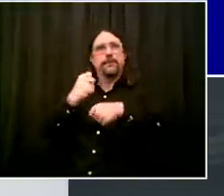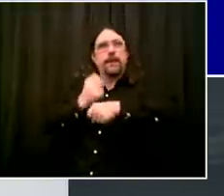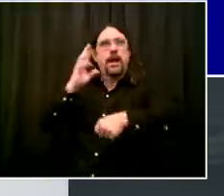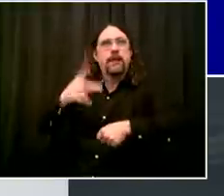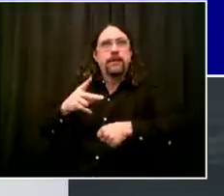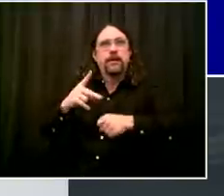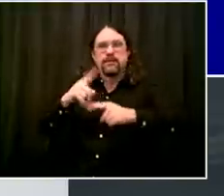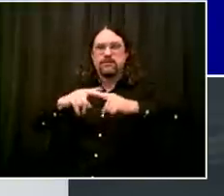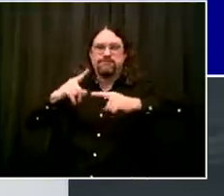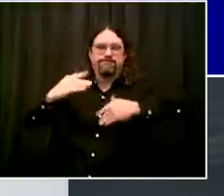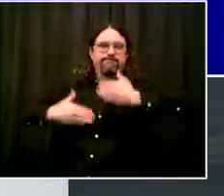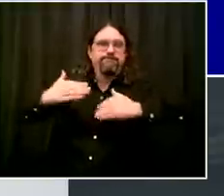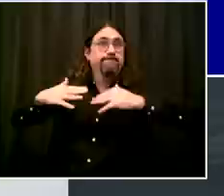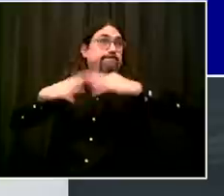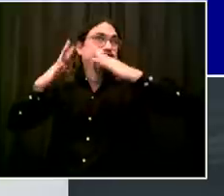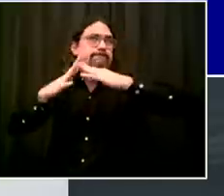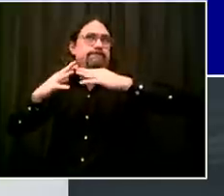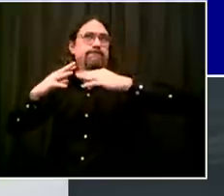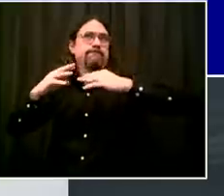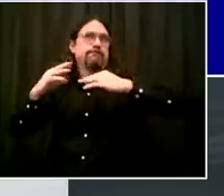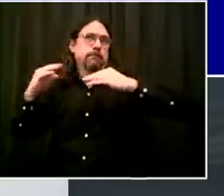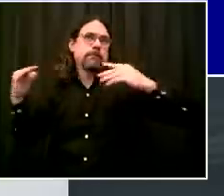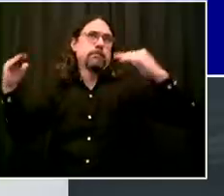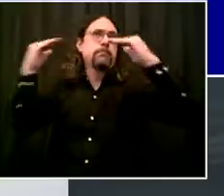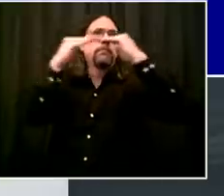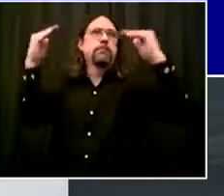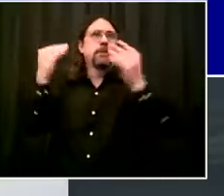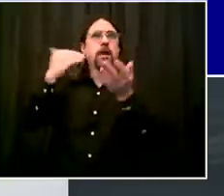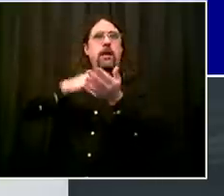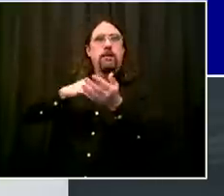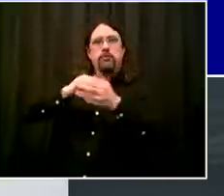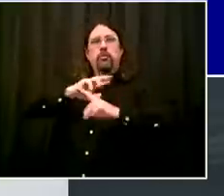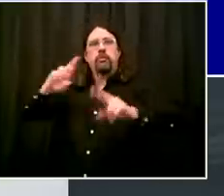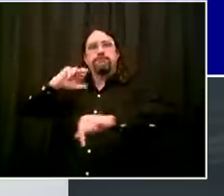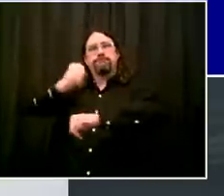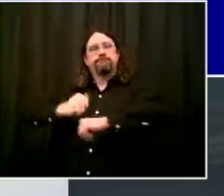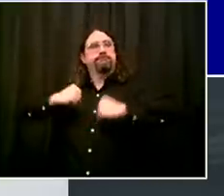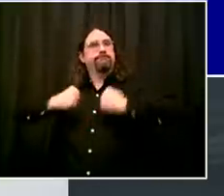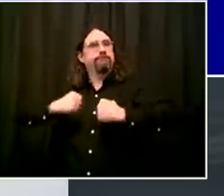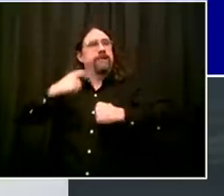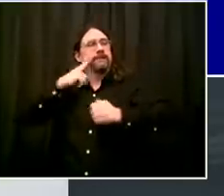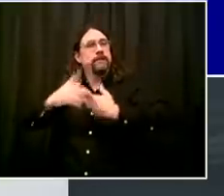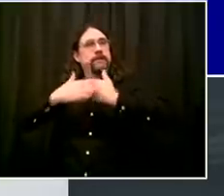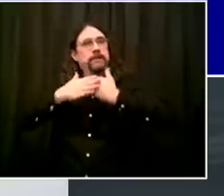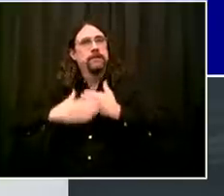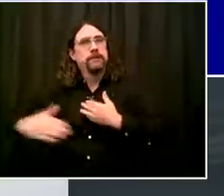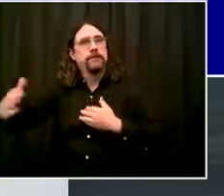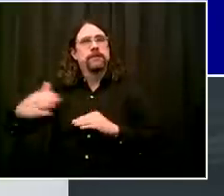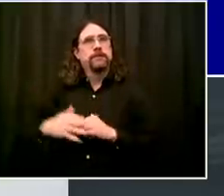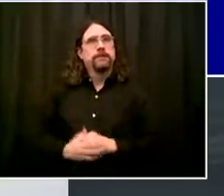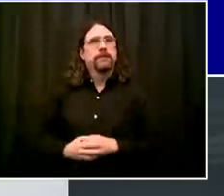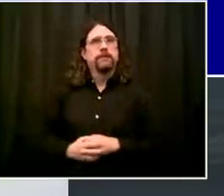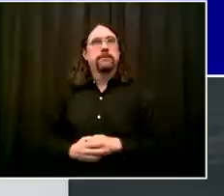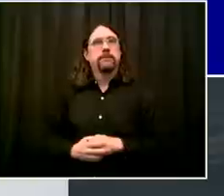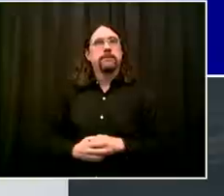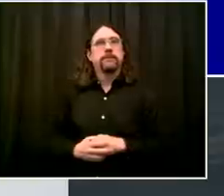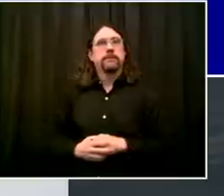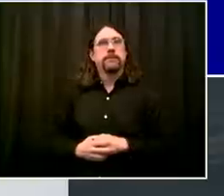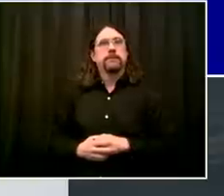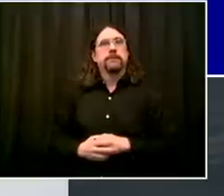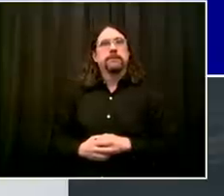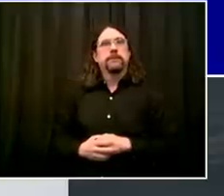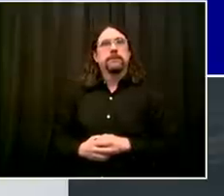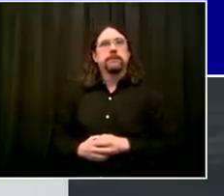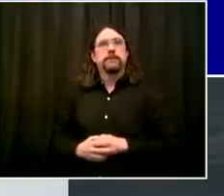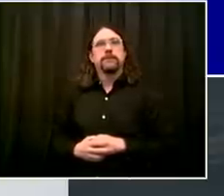Okay. Now, again, I'm always going to be a voice of caution about doing